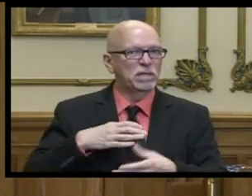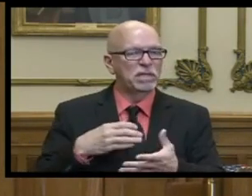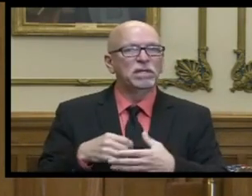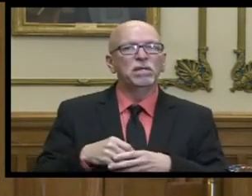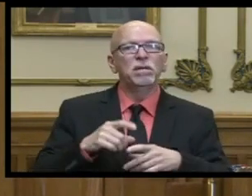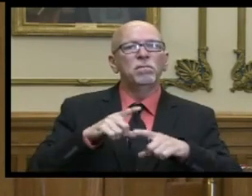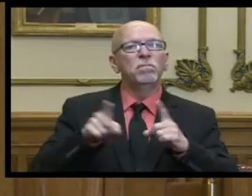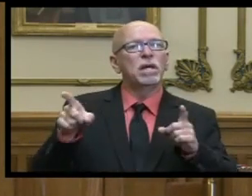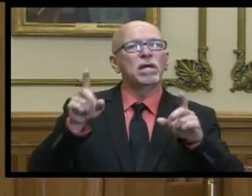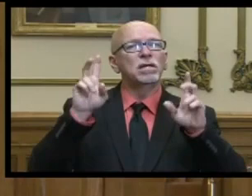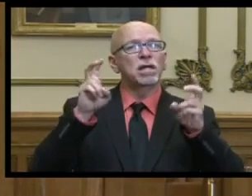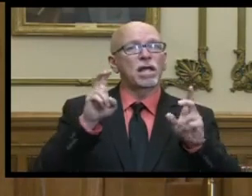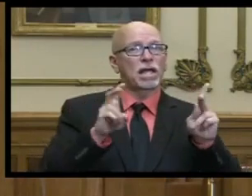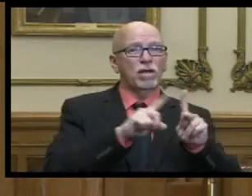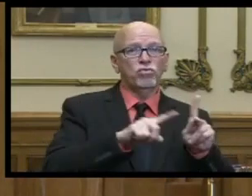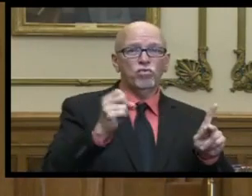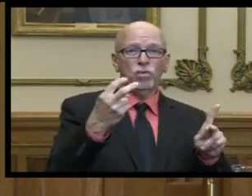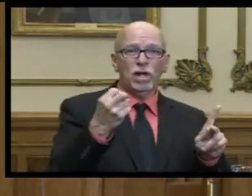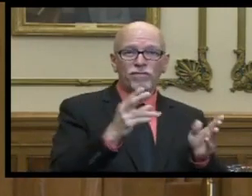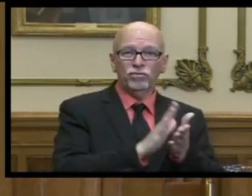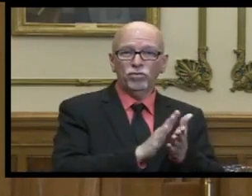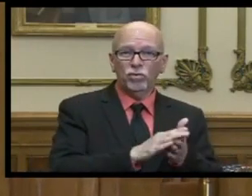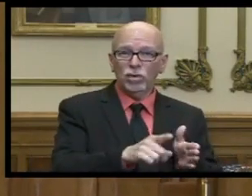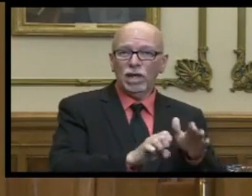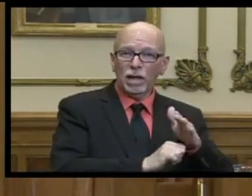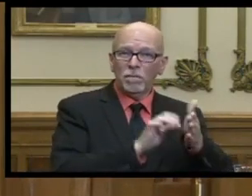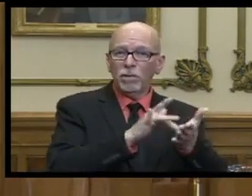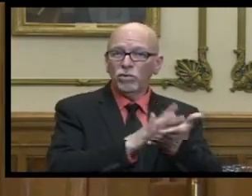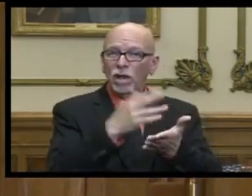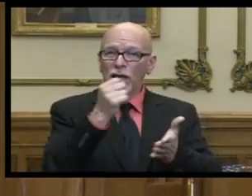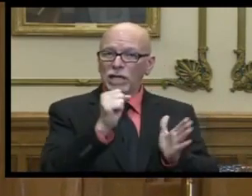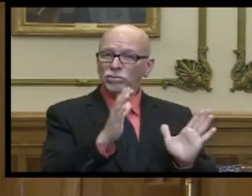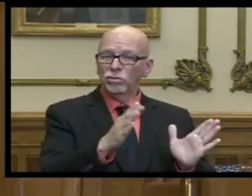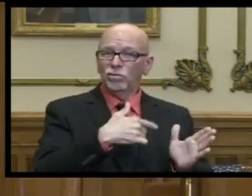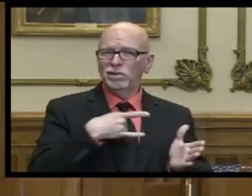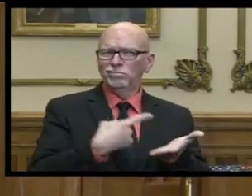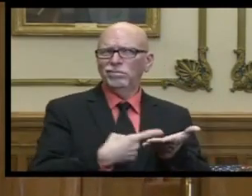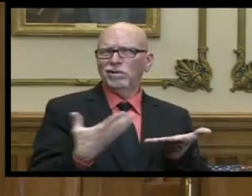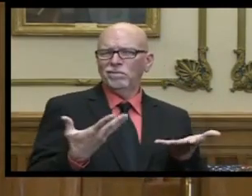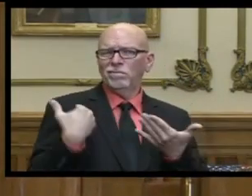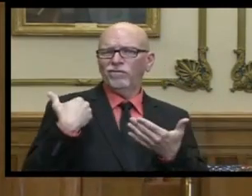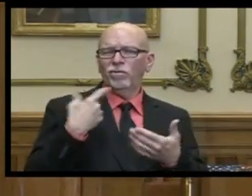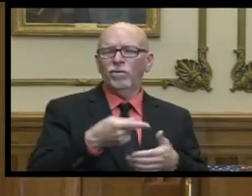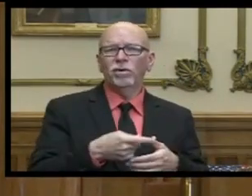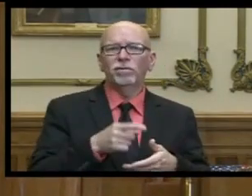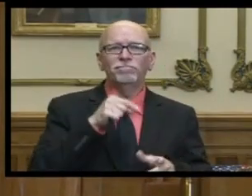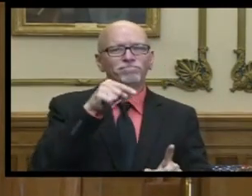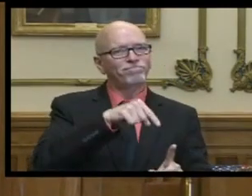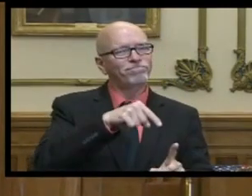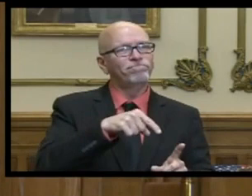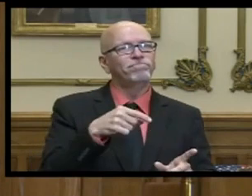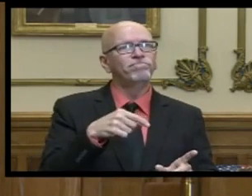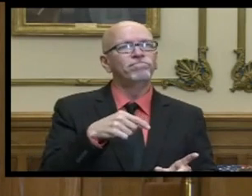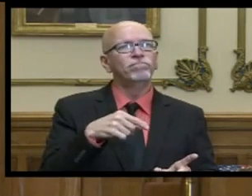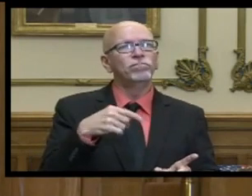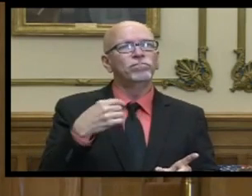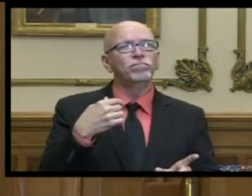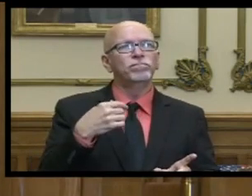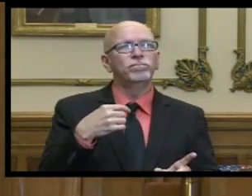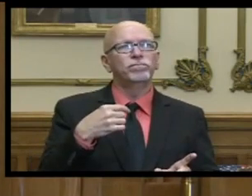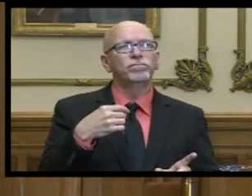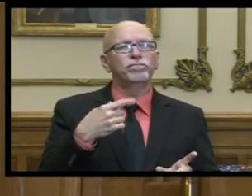the topic of k-12 and we have talked about it here before uh has uh is has been